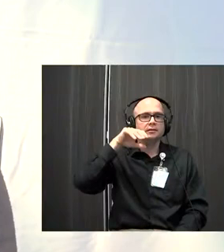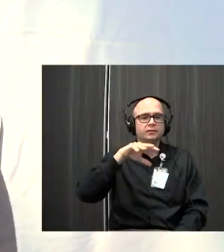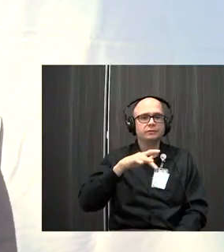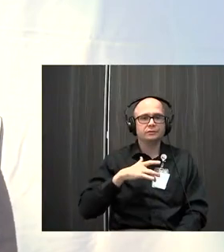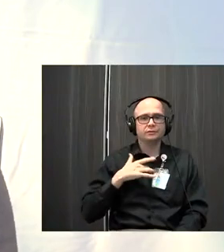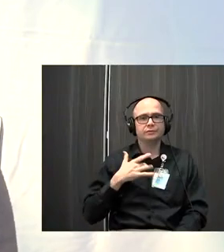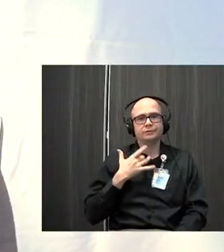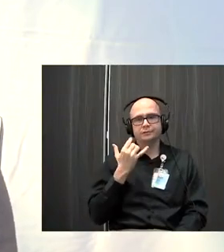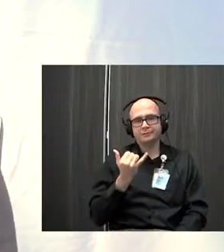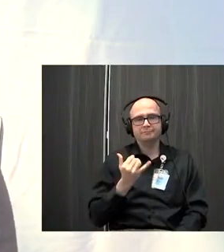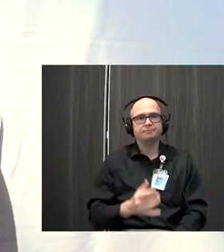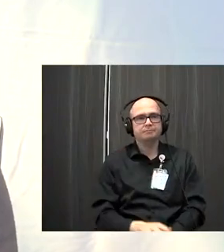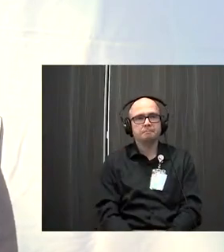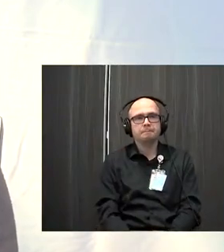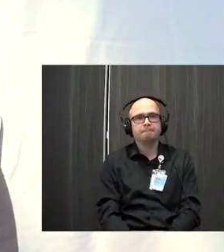right now.